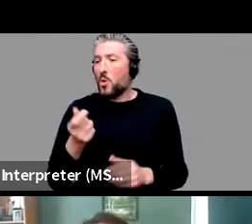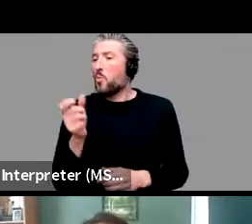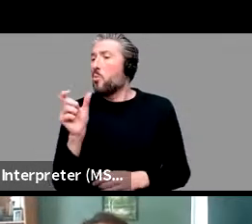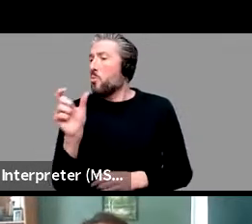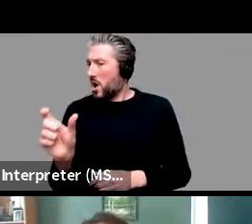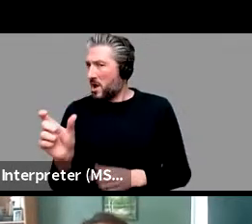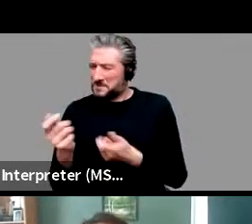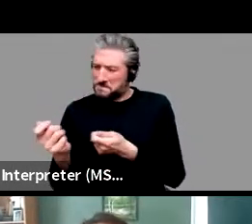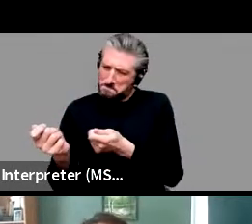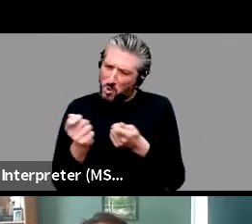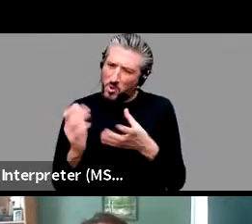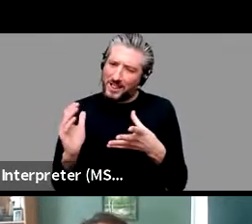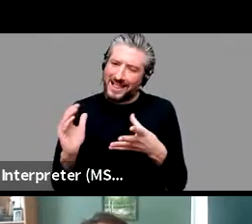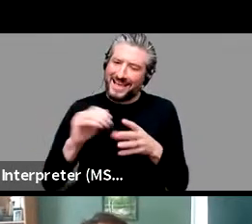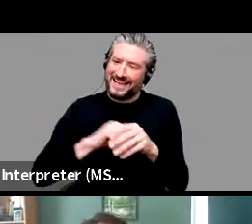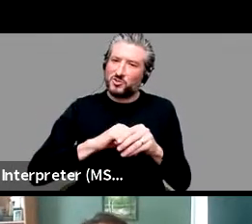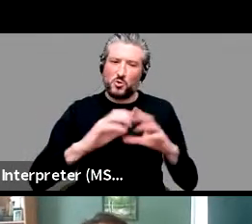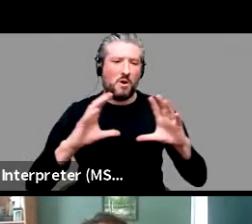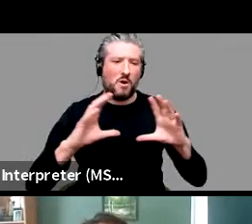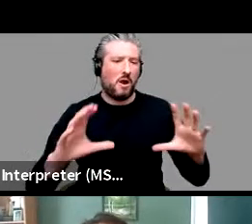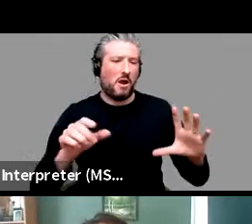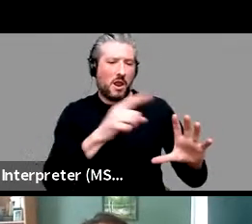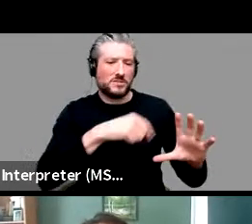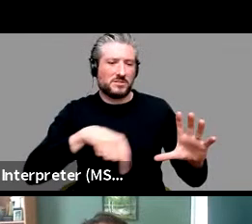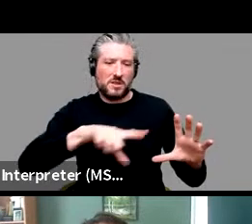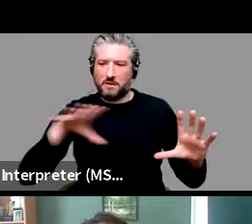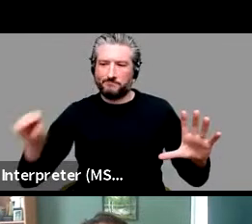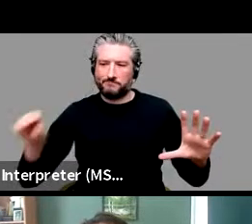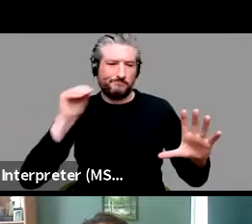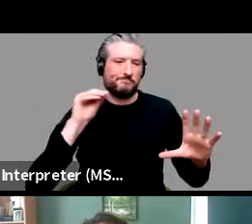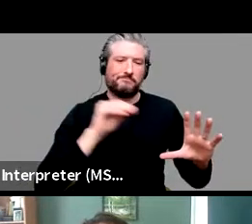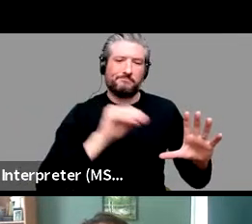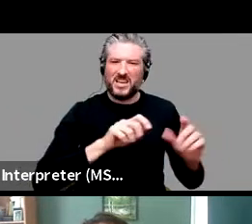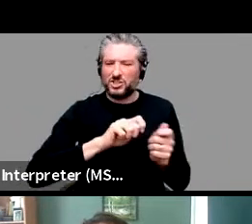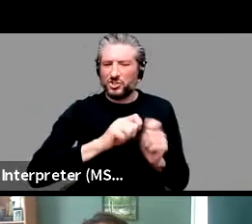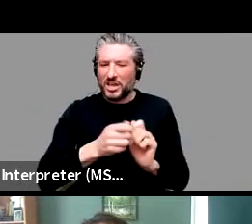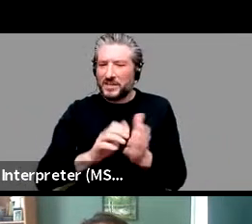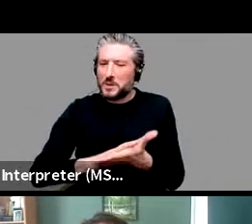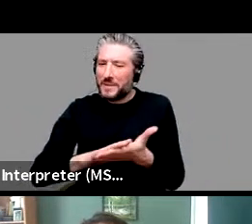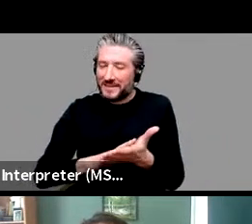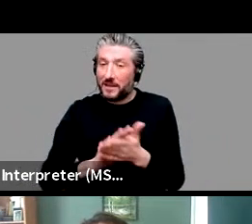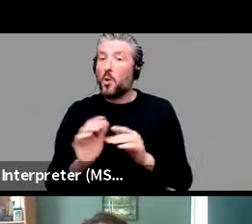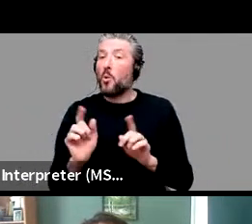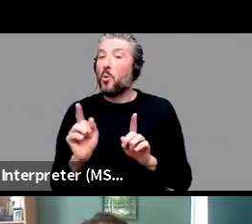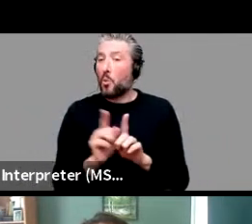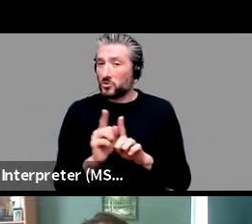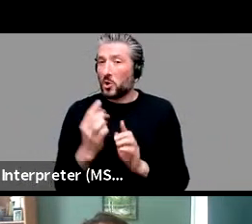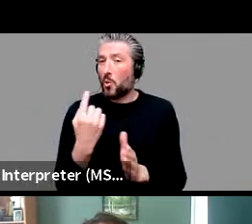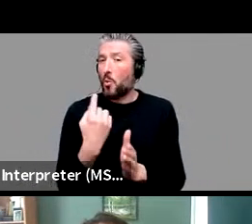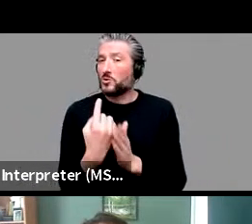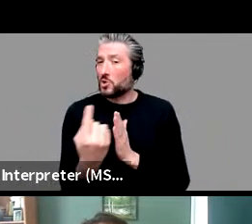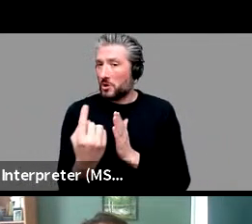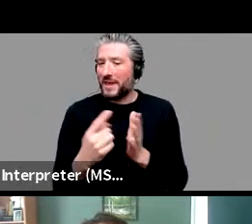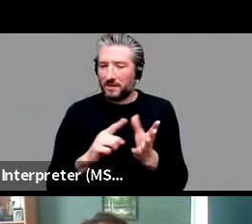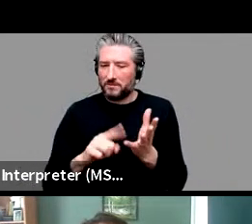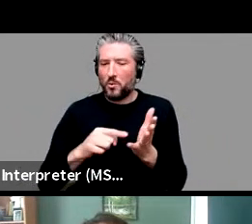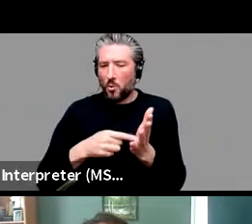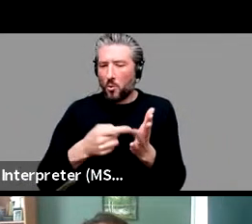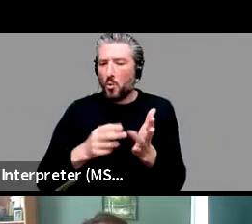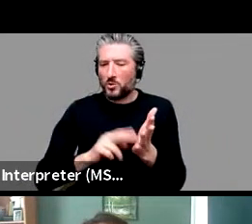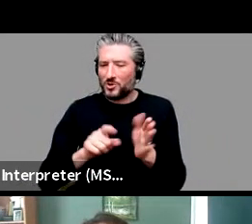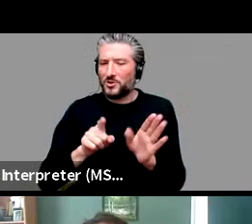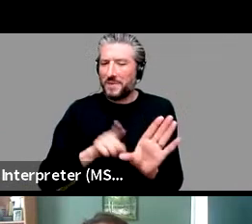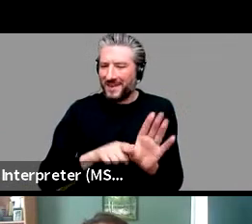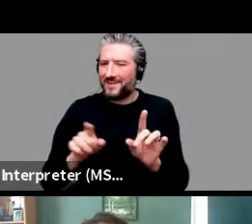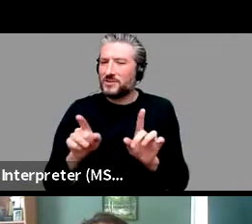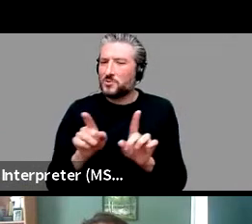the sneeze the tissue off the table and, and like the potential for, for metonymy also to be involved as a kind of device there, like a cause for effect or vice versa.